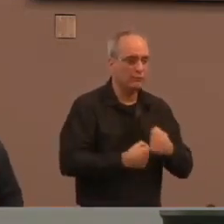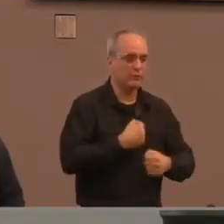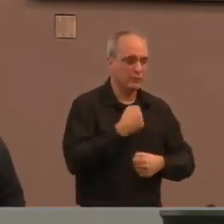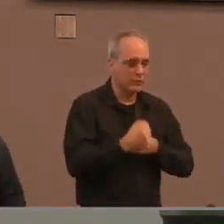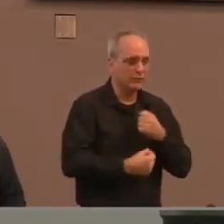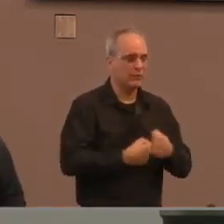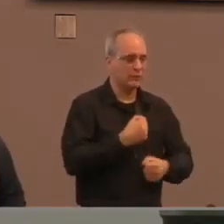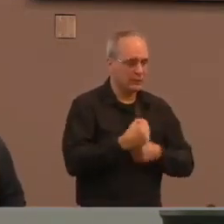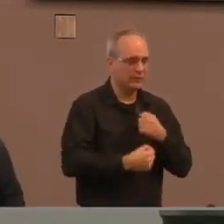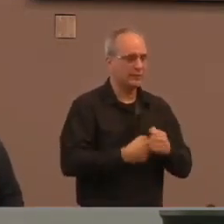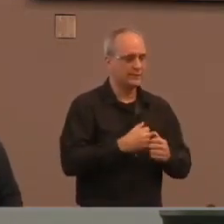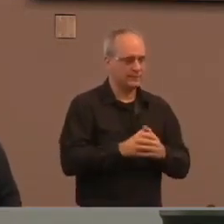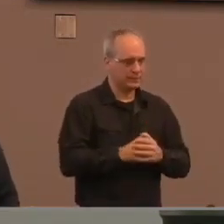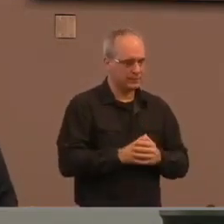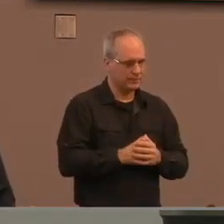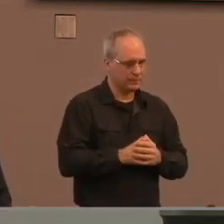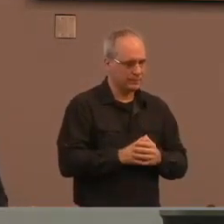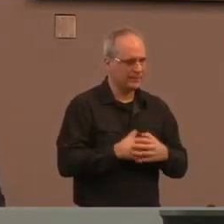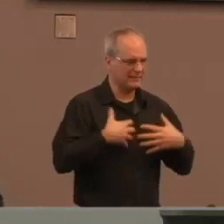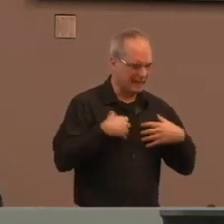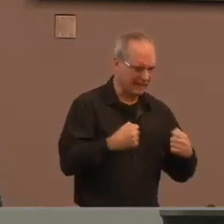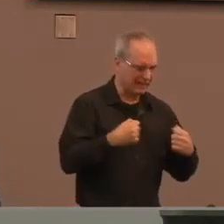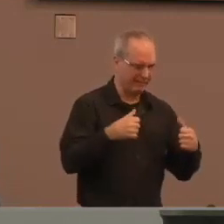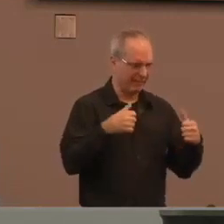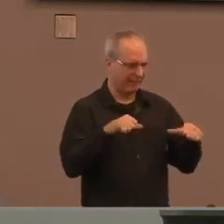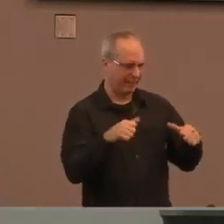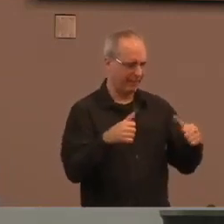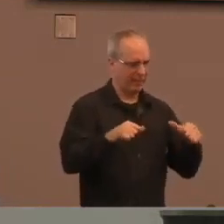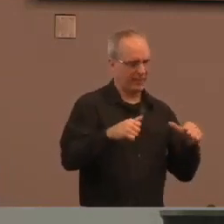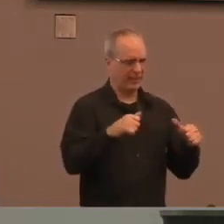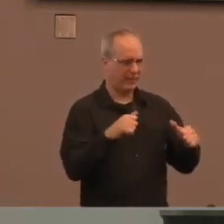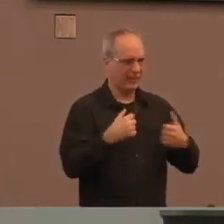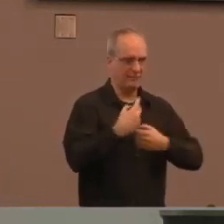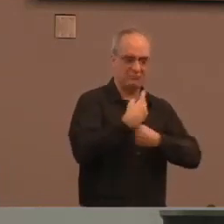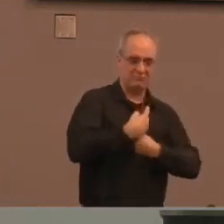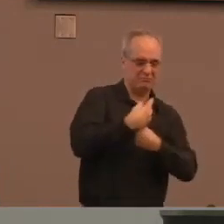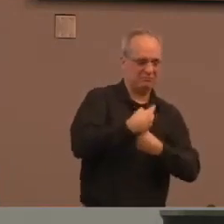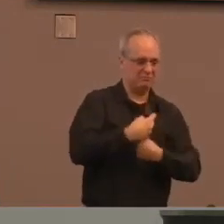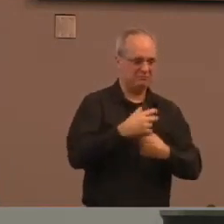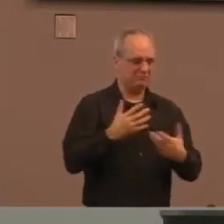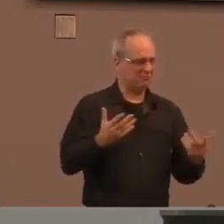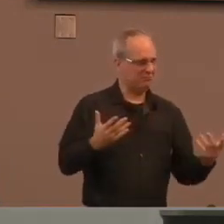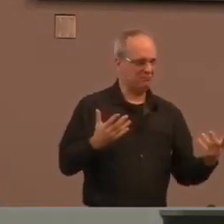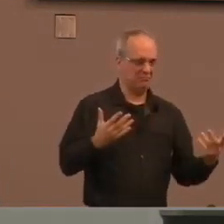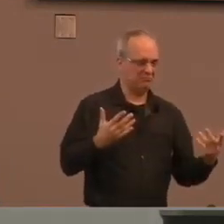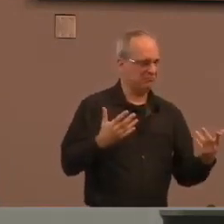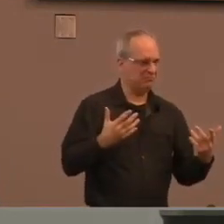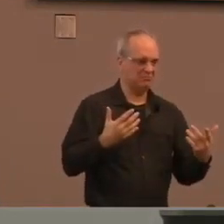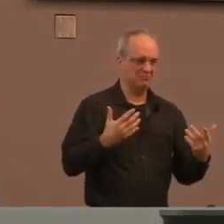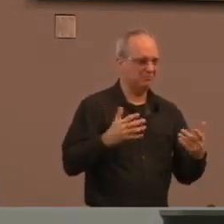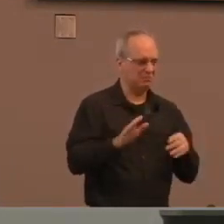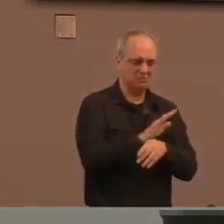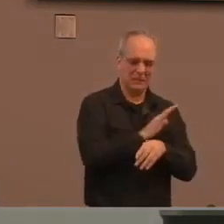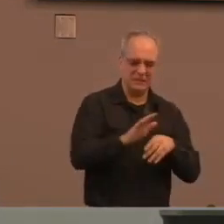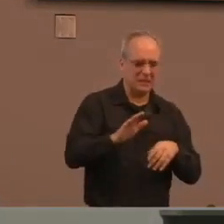system. We're not given enough time and information in plain language.